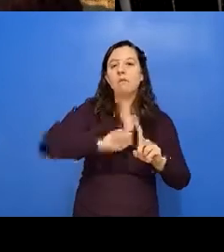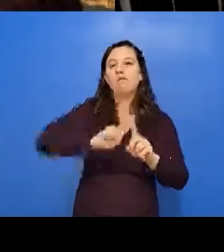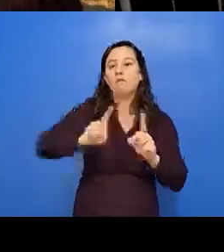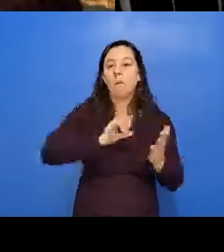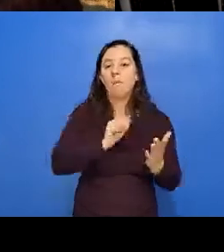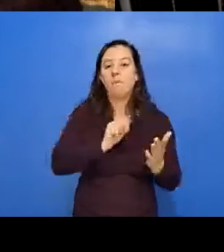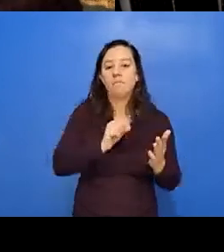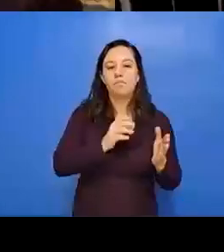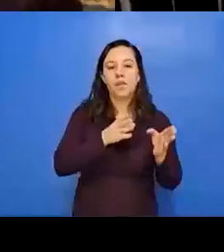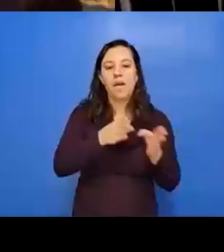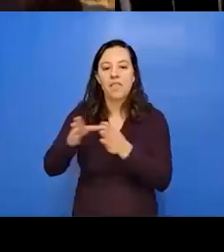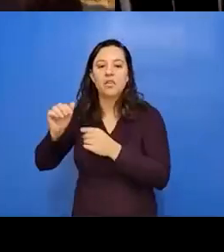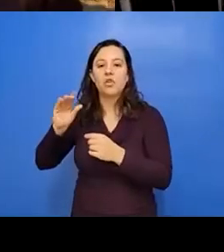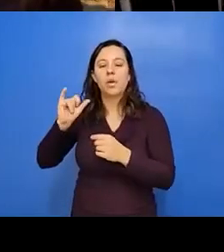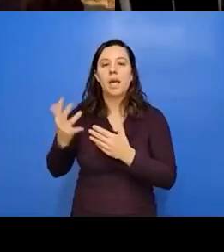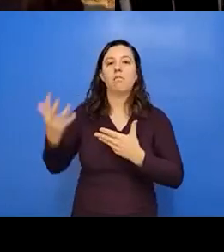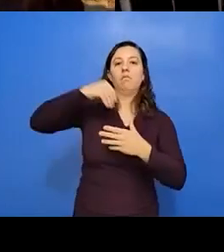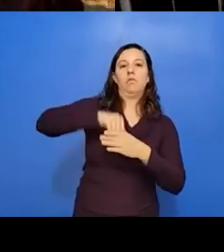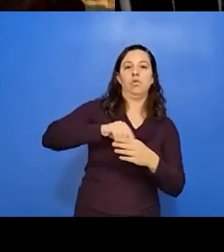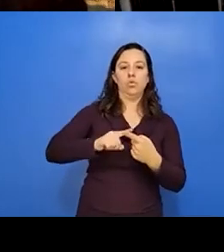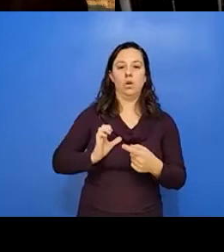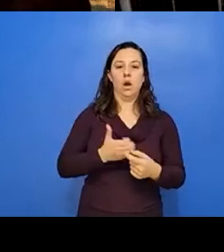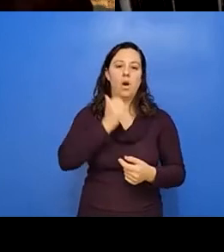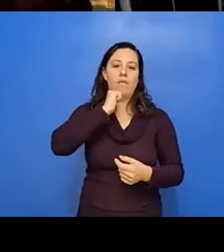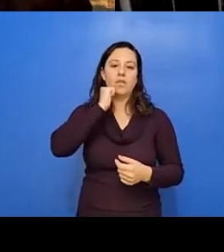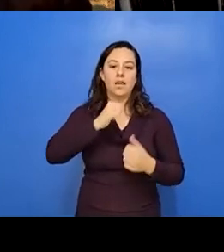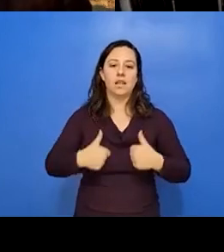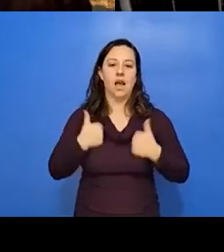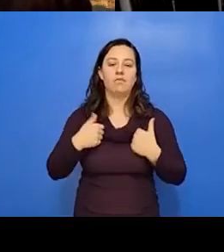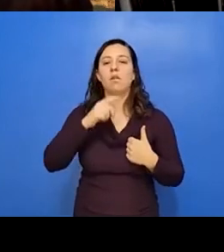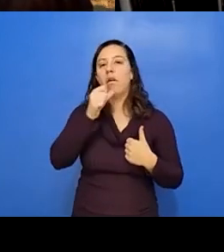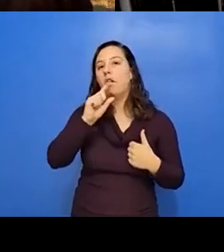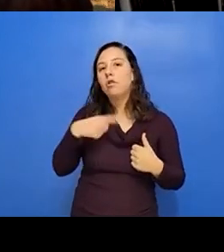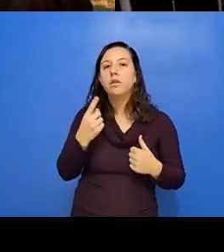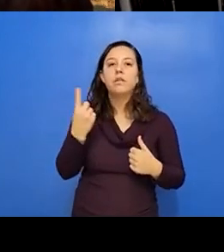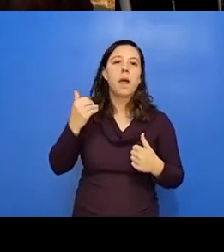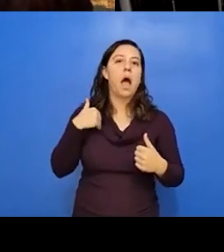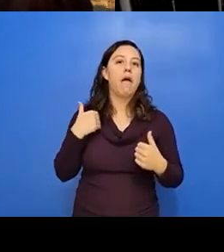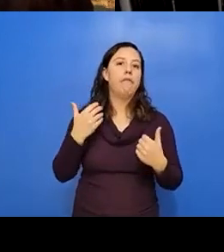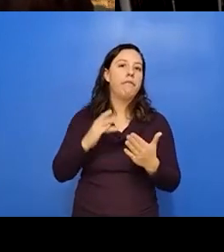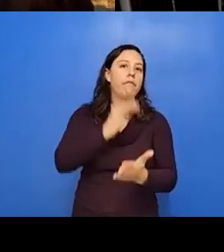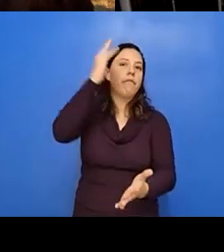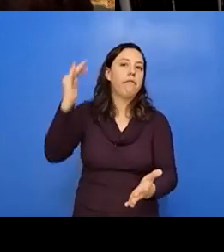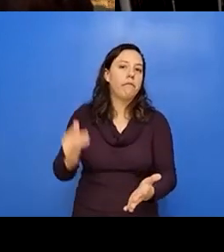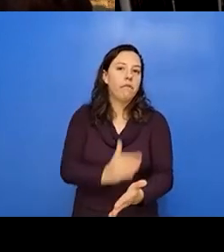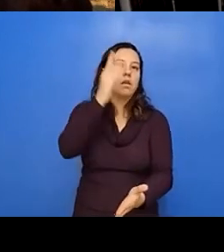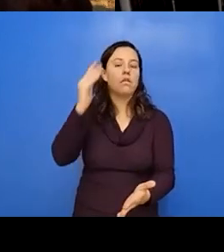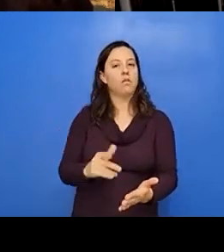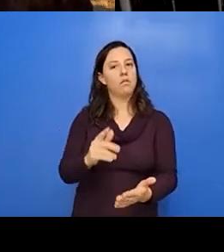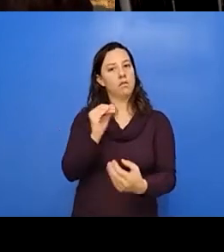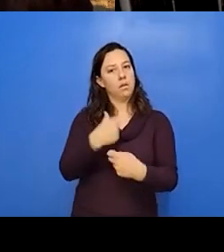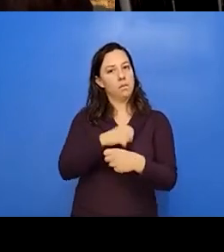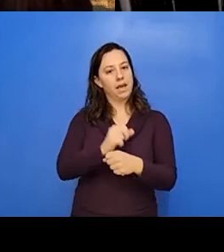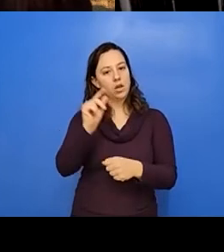them more into our daily lives. They shouldn't just be something that we have once in a while and creating tools and resources